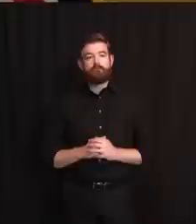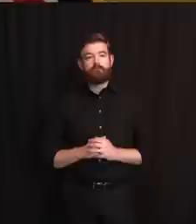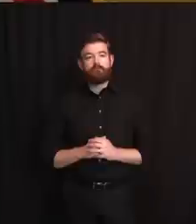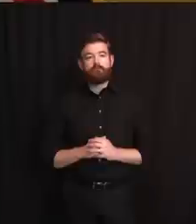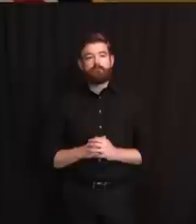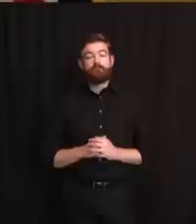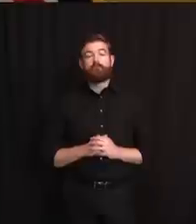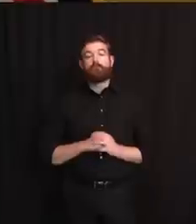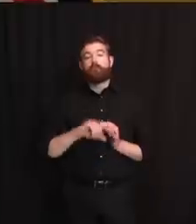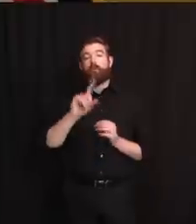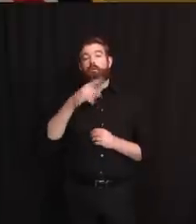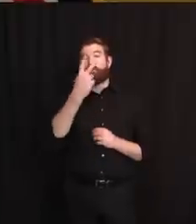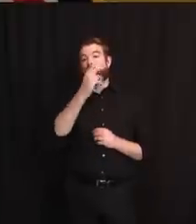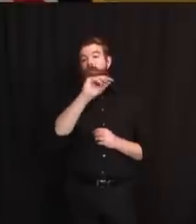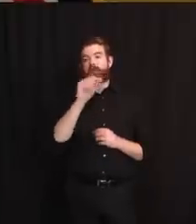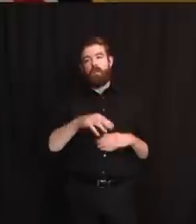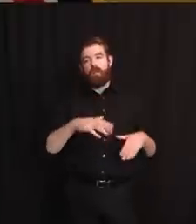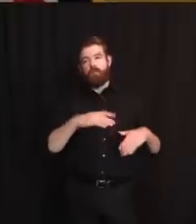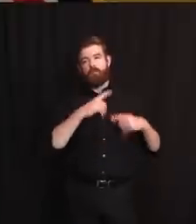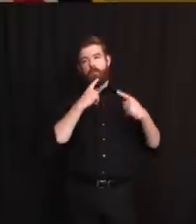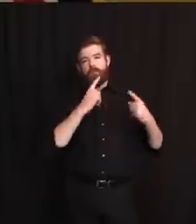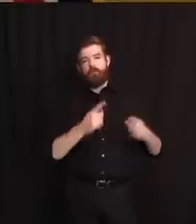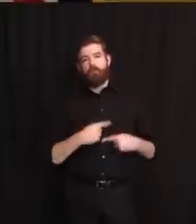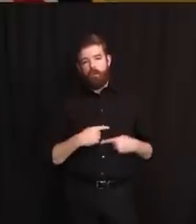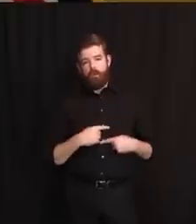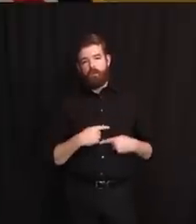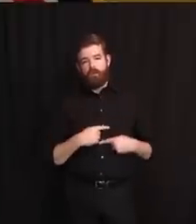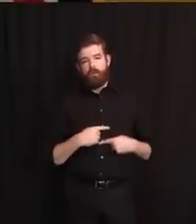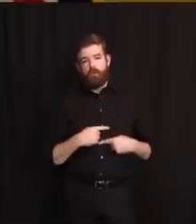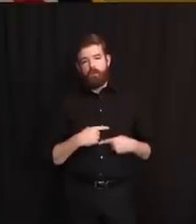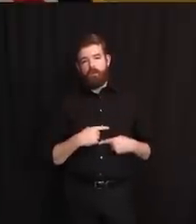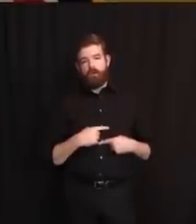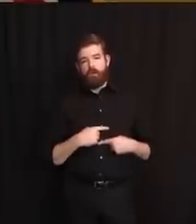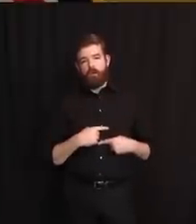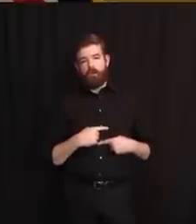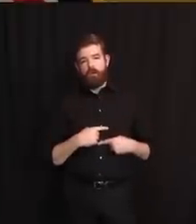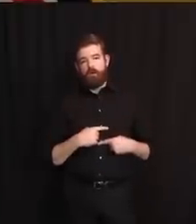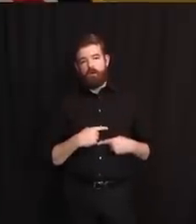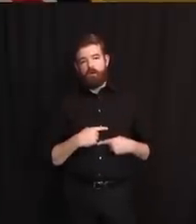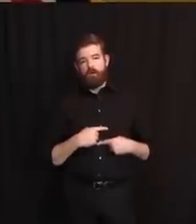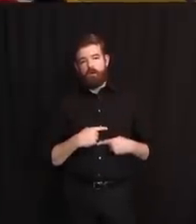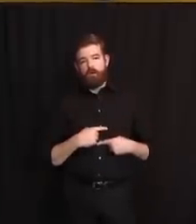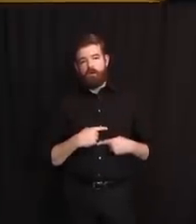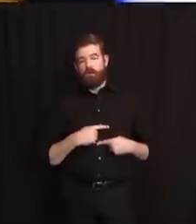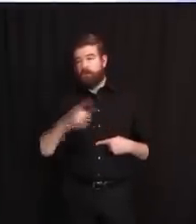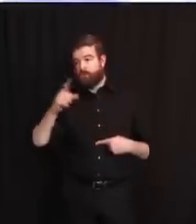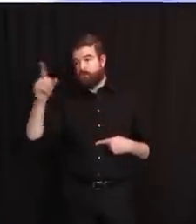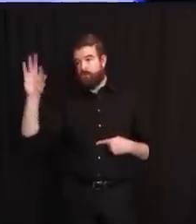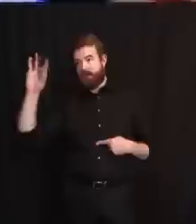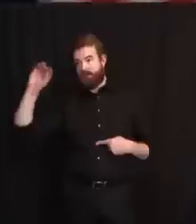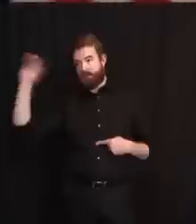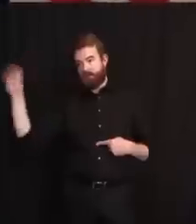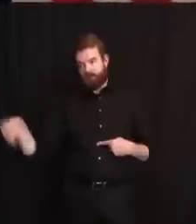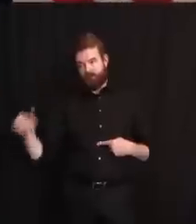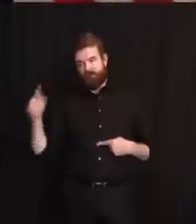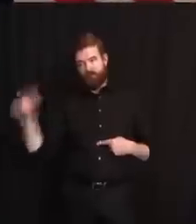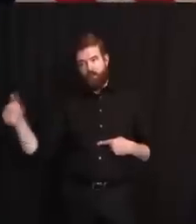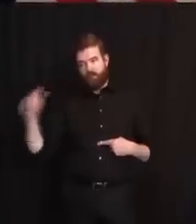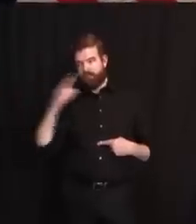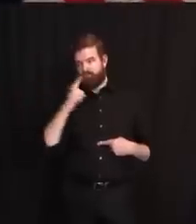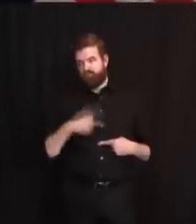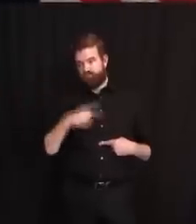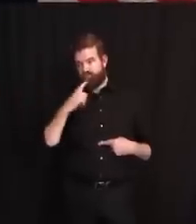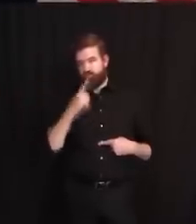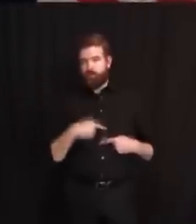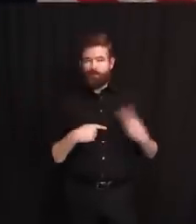So pretty high compliance for those that have not reported. We're on the phone with them. And Judy, it shouldn't surprise anybody.